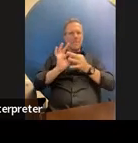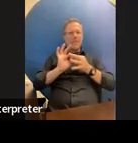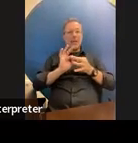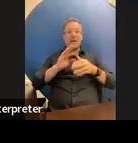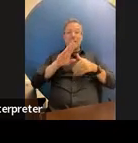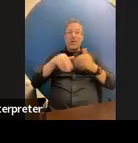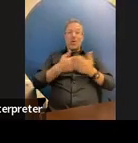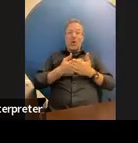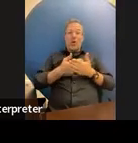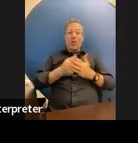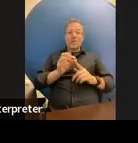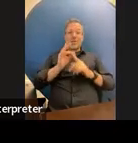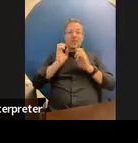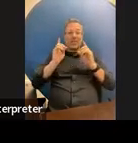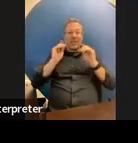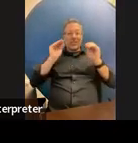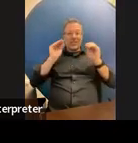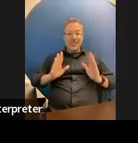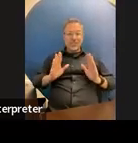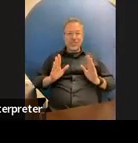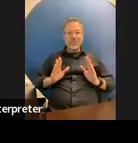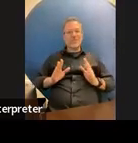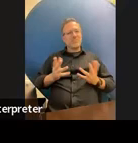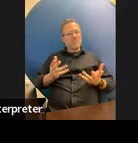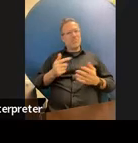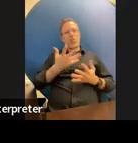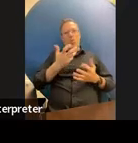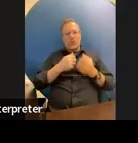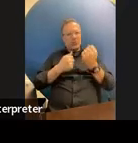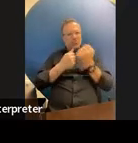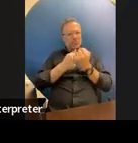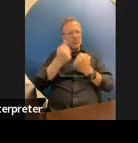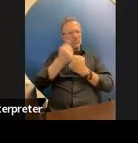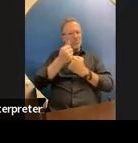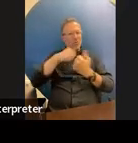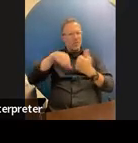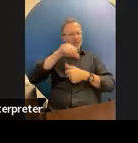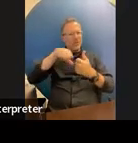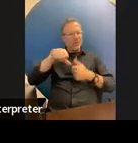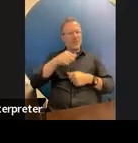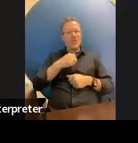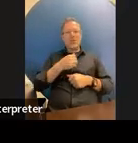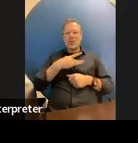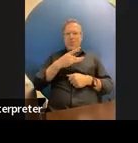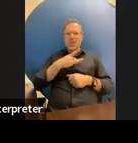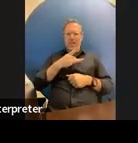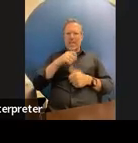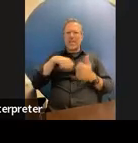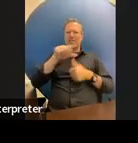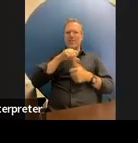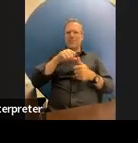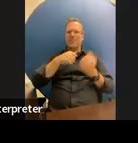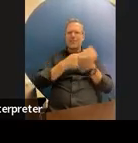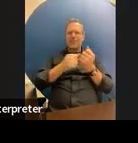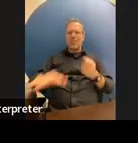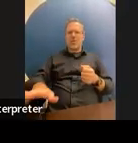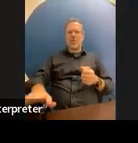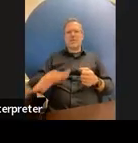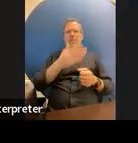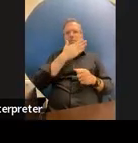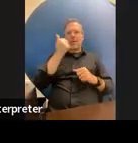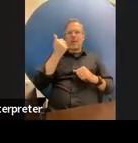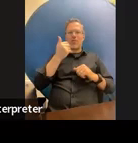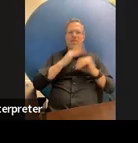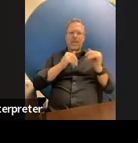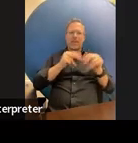so that's what we like to do we we like the support part better than the monitoring part of our job